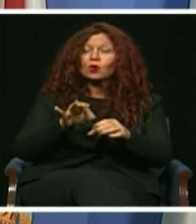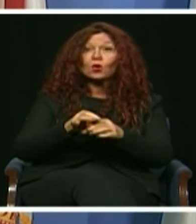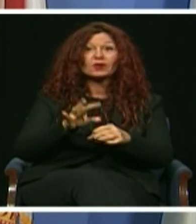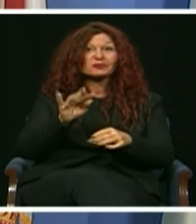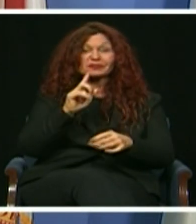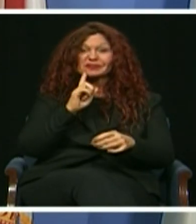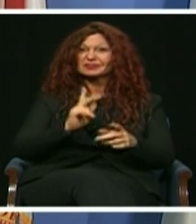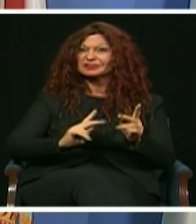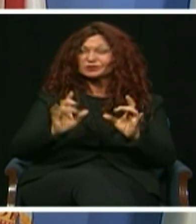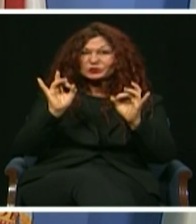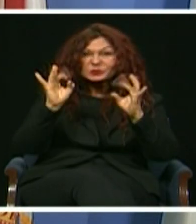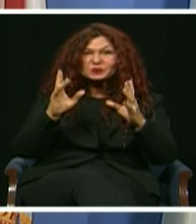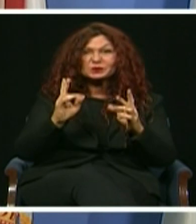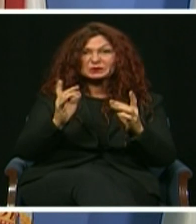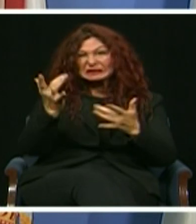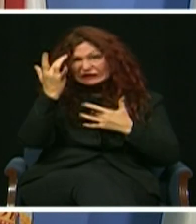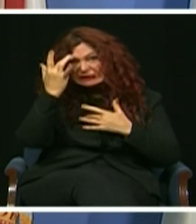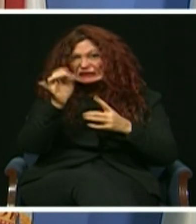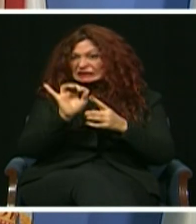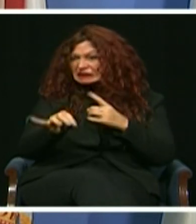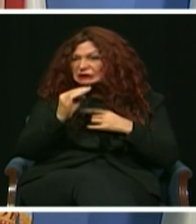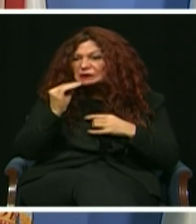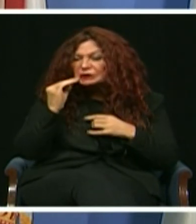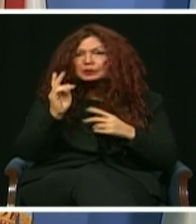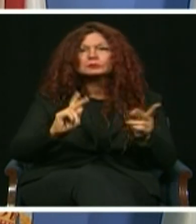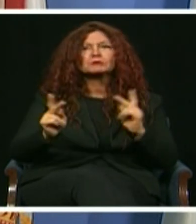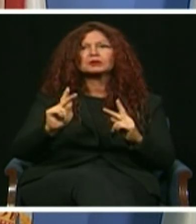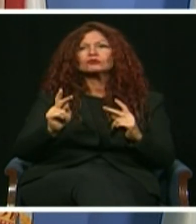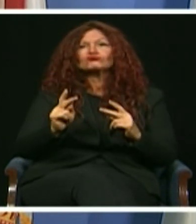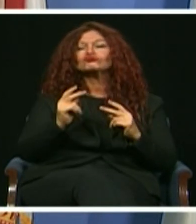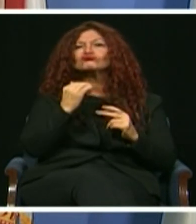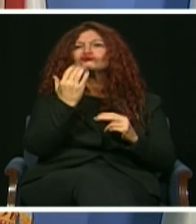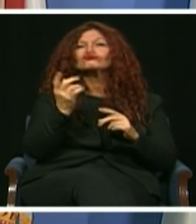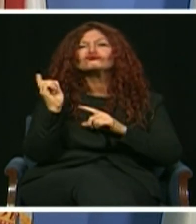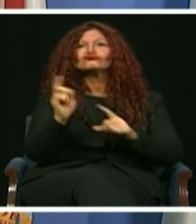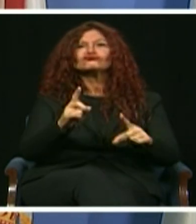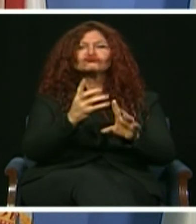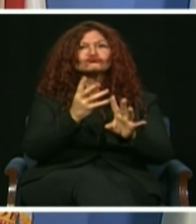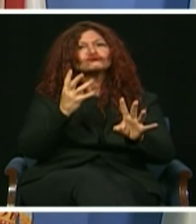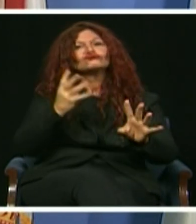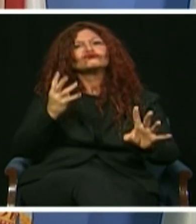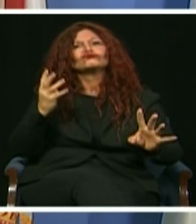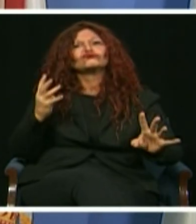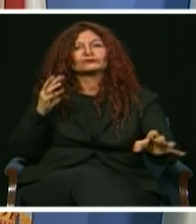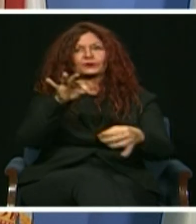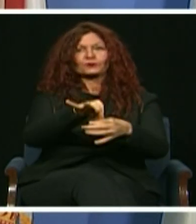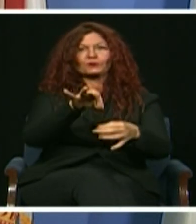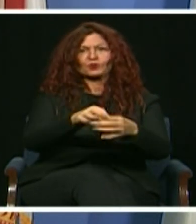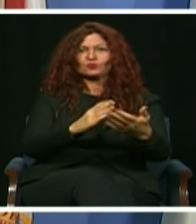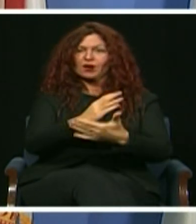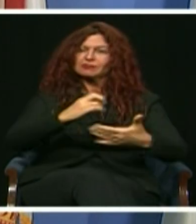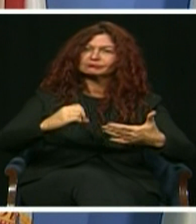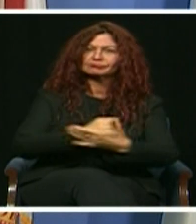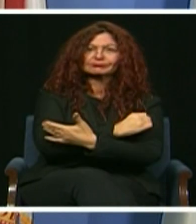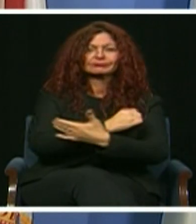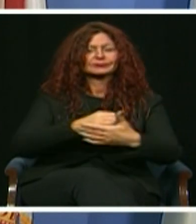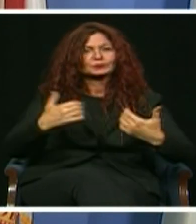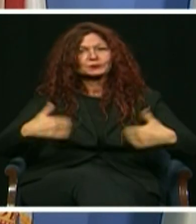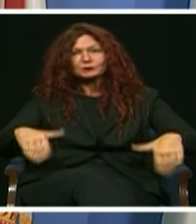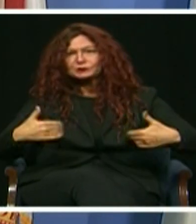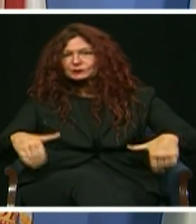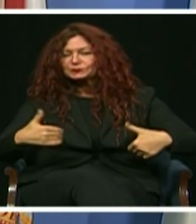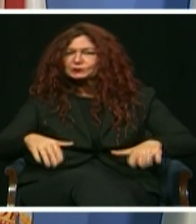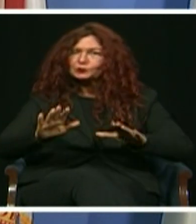even during a global pandemic. Our county communications and customer experience department under Director In-Sung Kim has worked